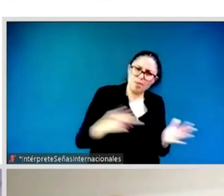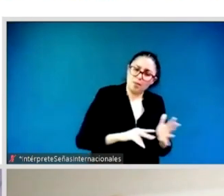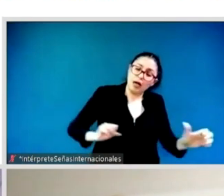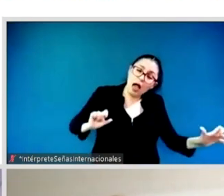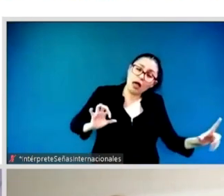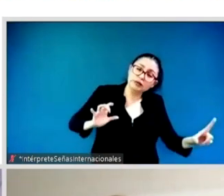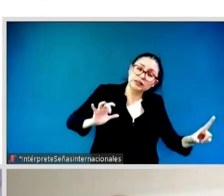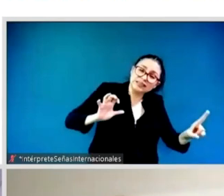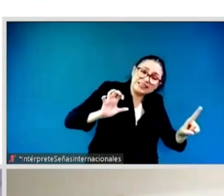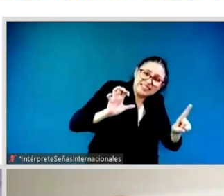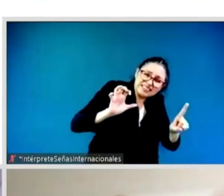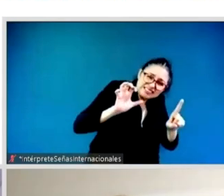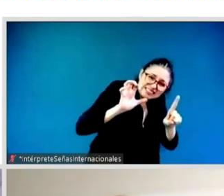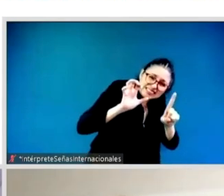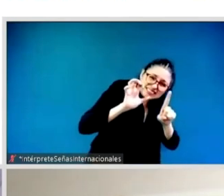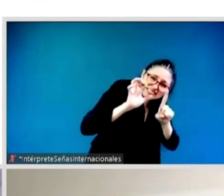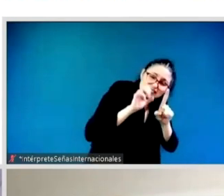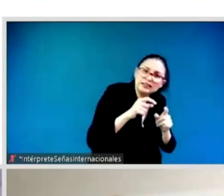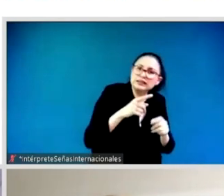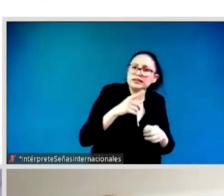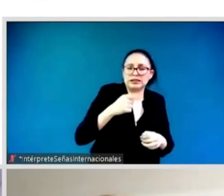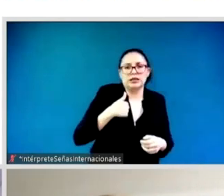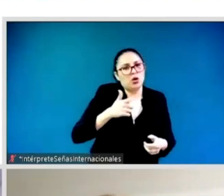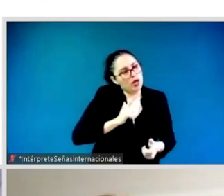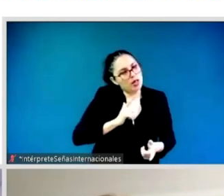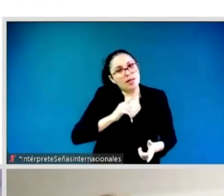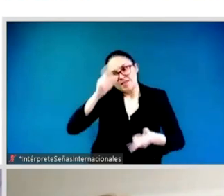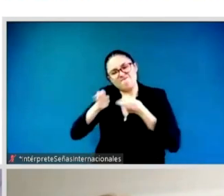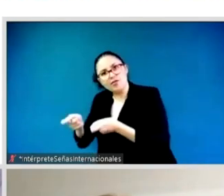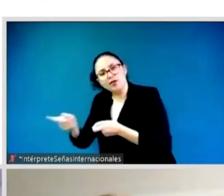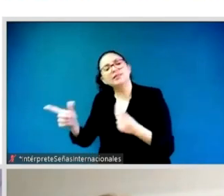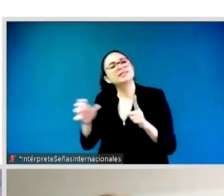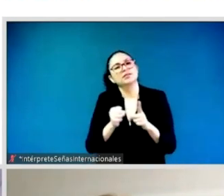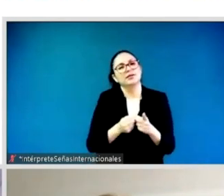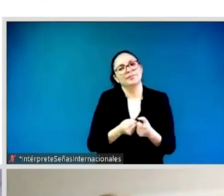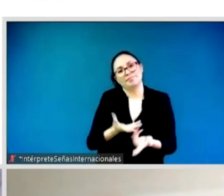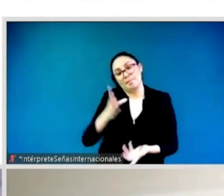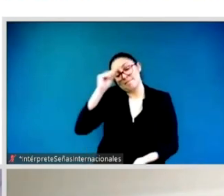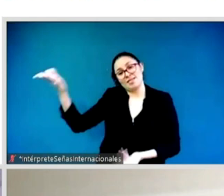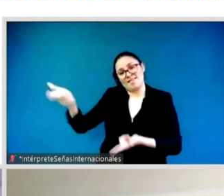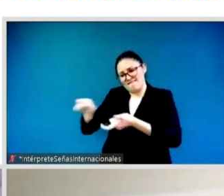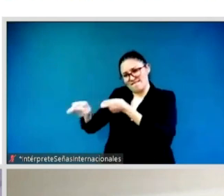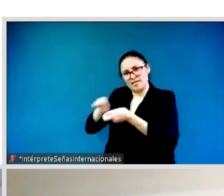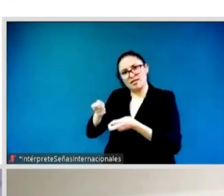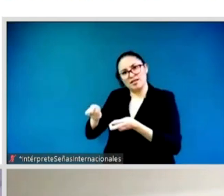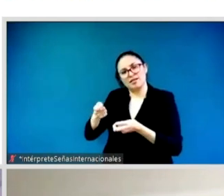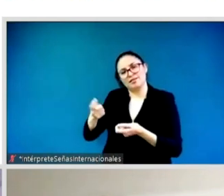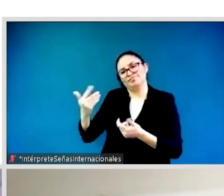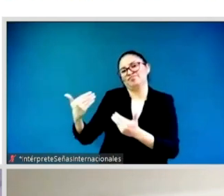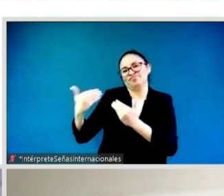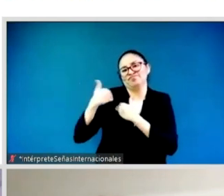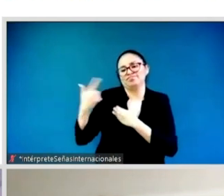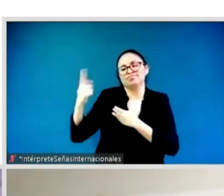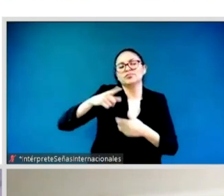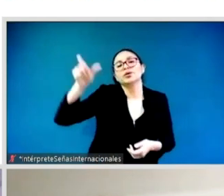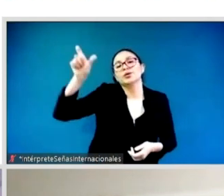men the decision making leaders are male but well now we have 241 what i think